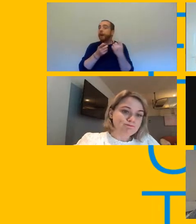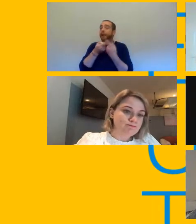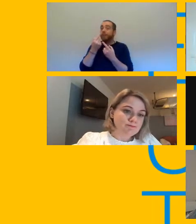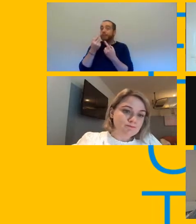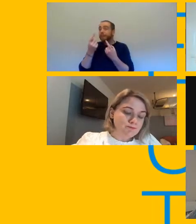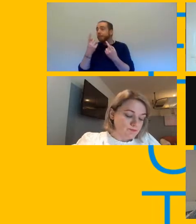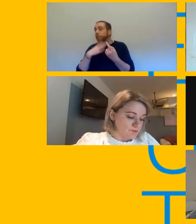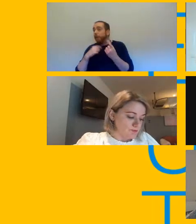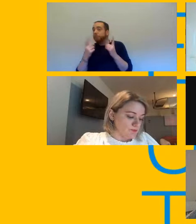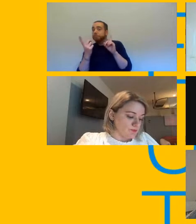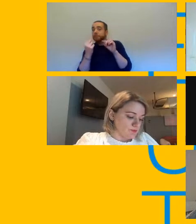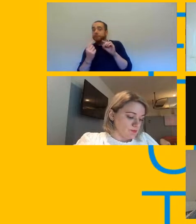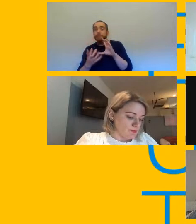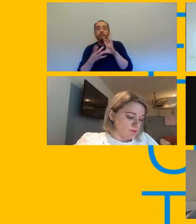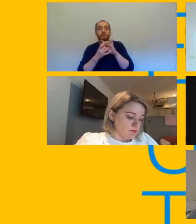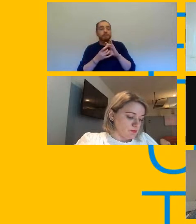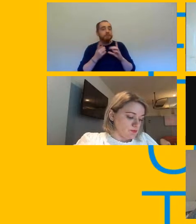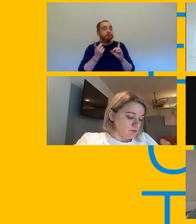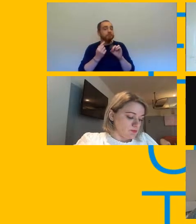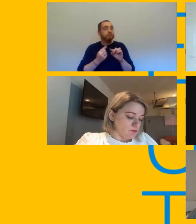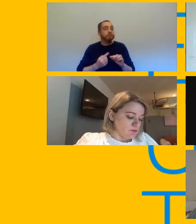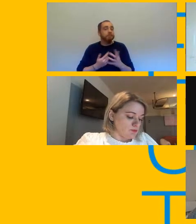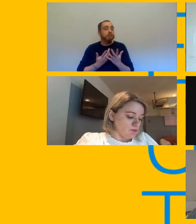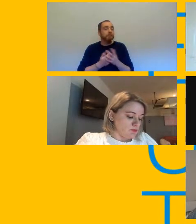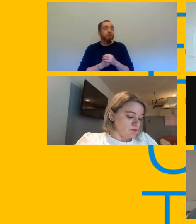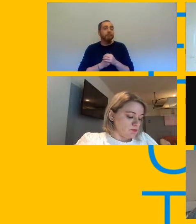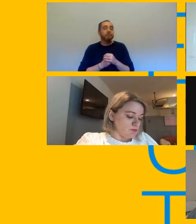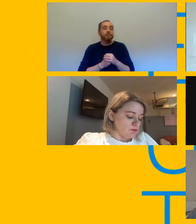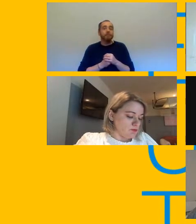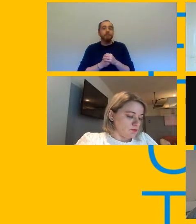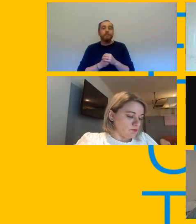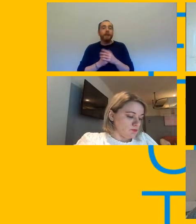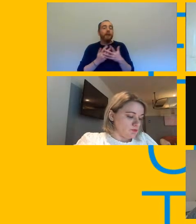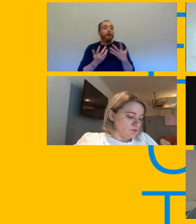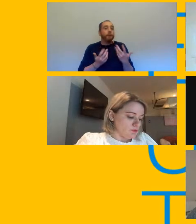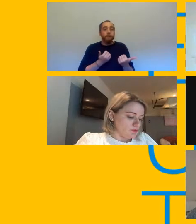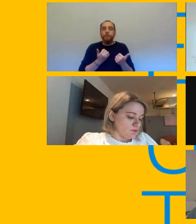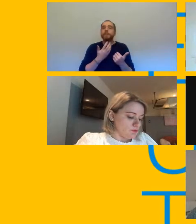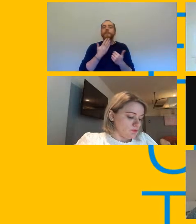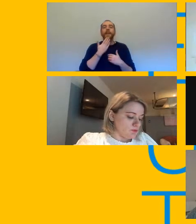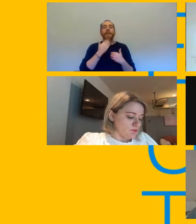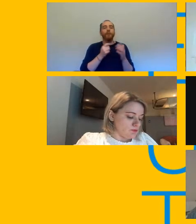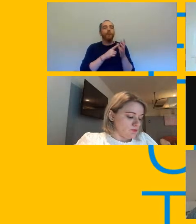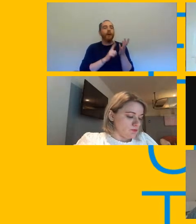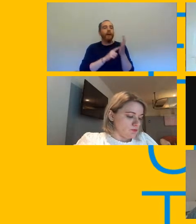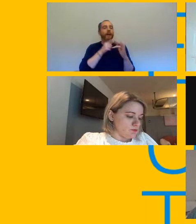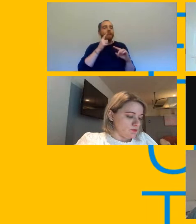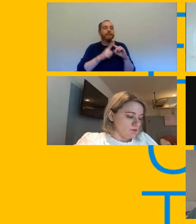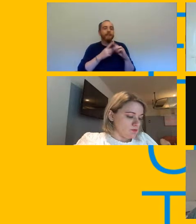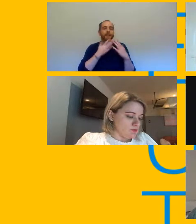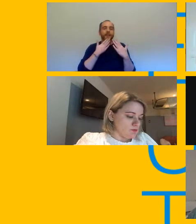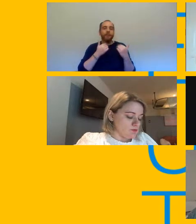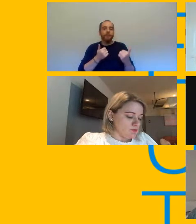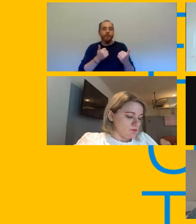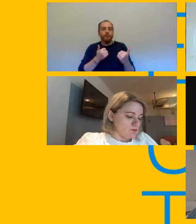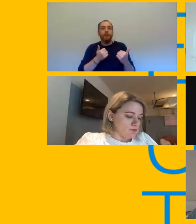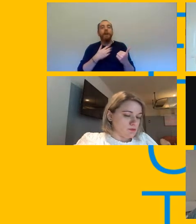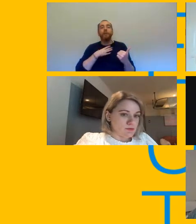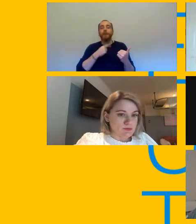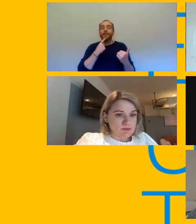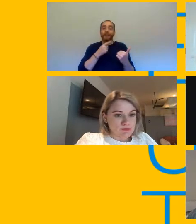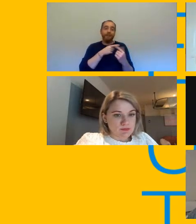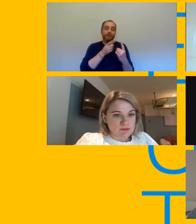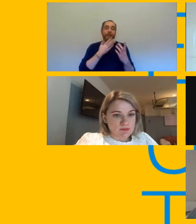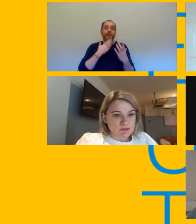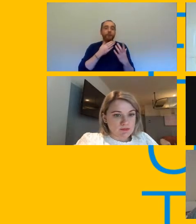thank you so much alex um and you know i want to say thank you to all of the speakers